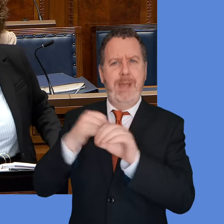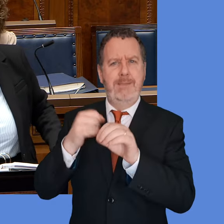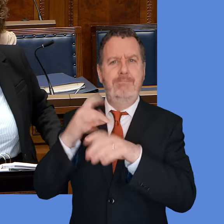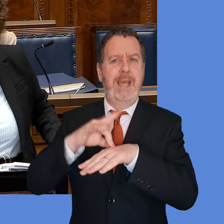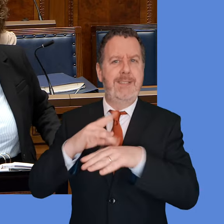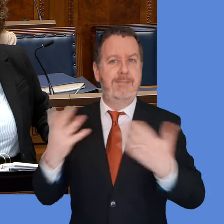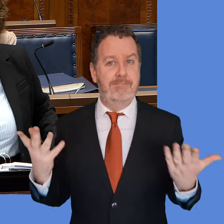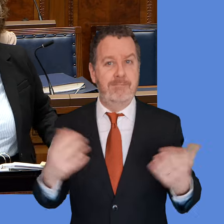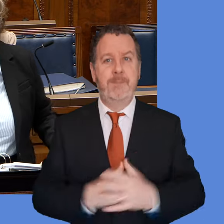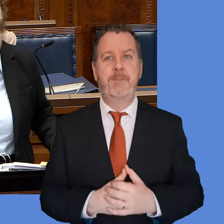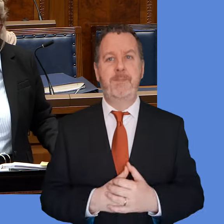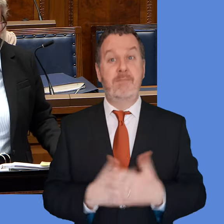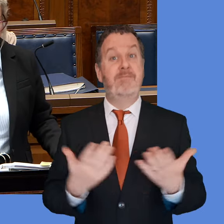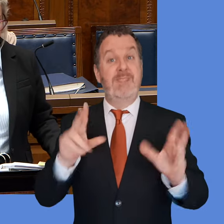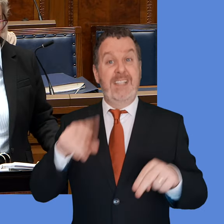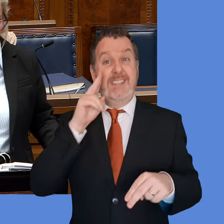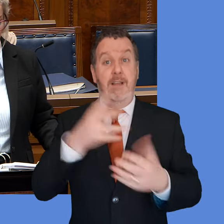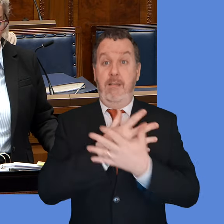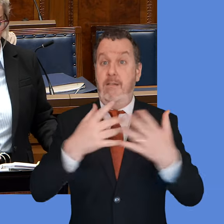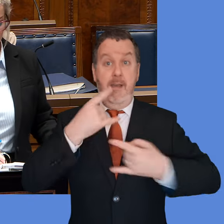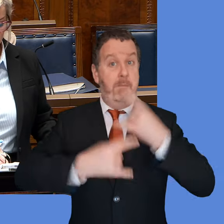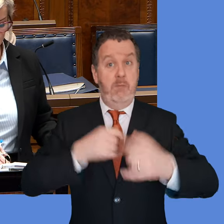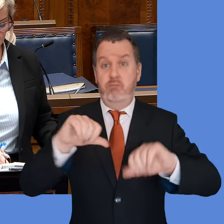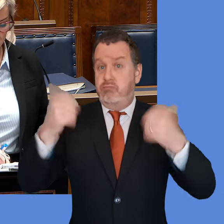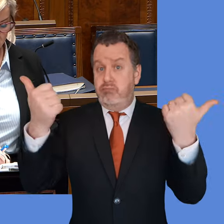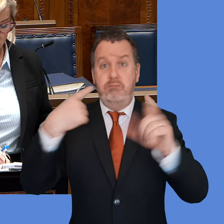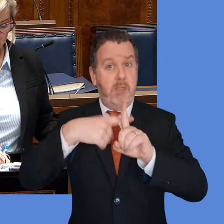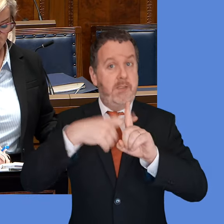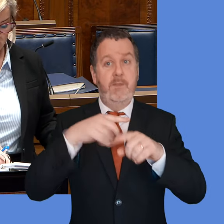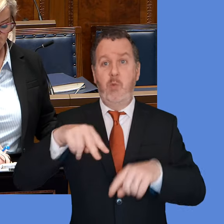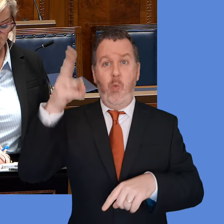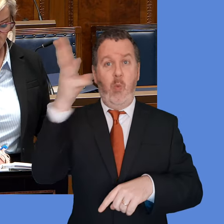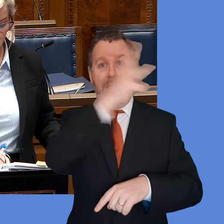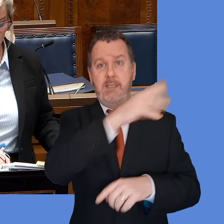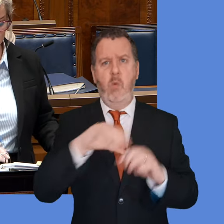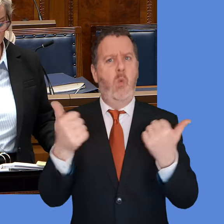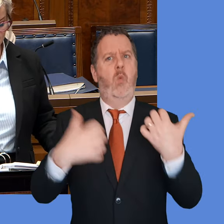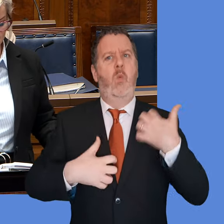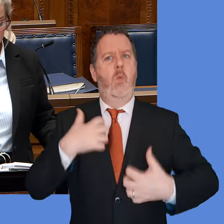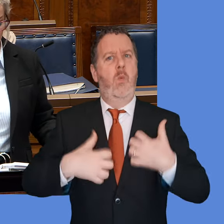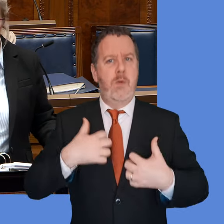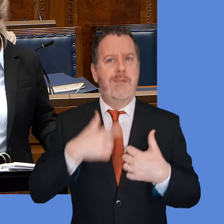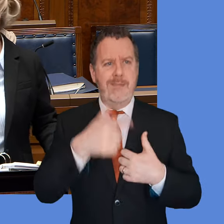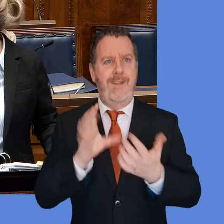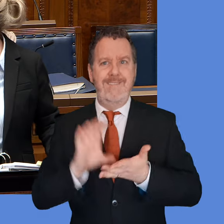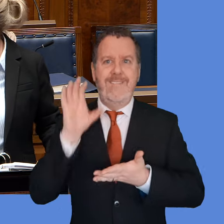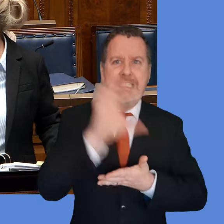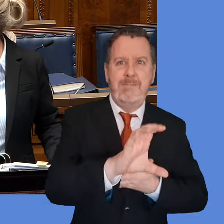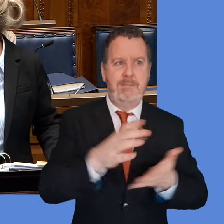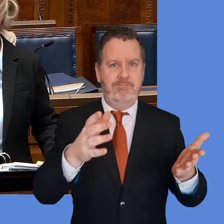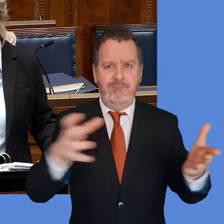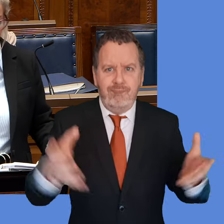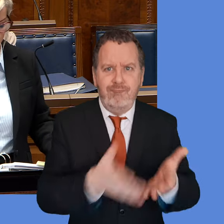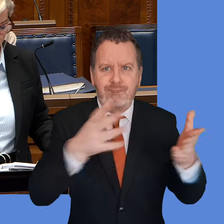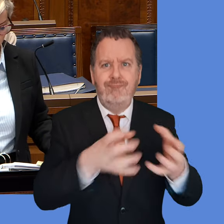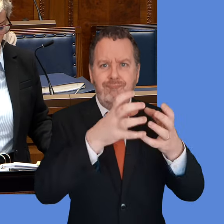progress that's being made and the progress that will be made in the time ahead it's quite an exciting time in terms of investment in the North West. The EFI was obviously going